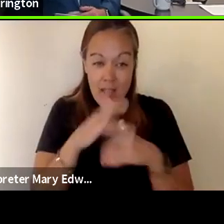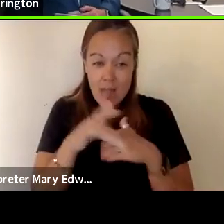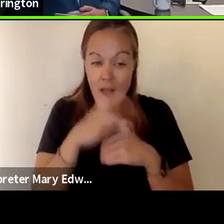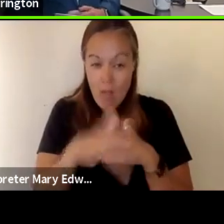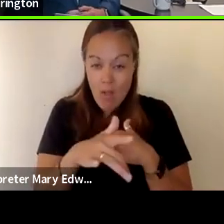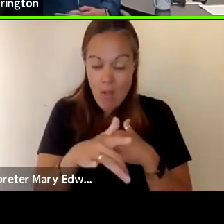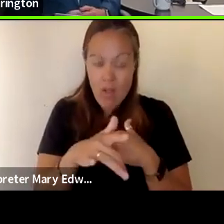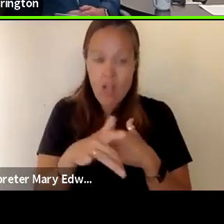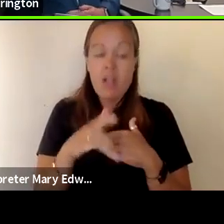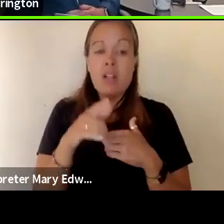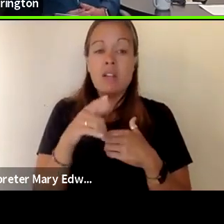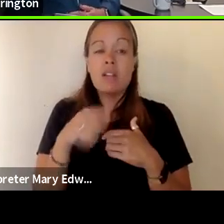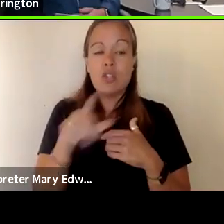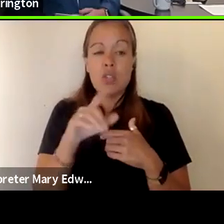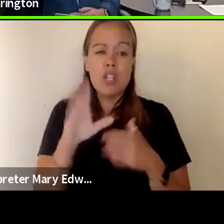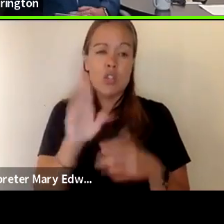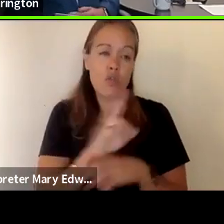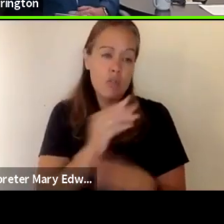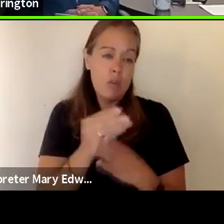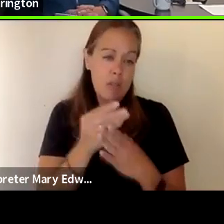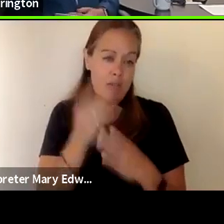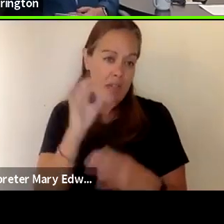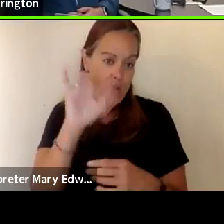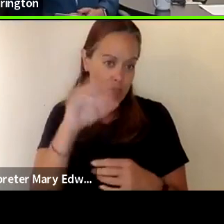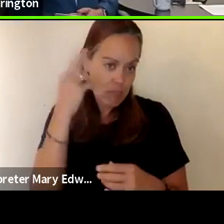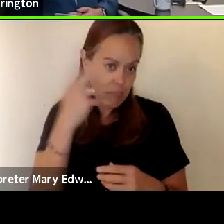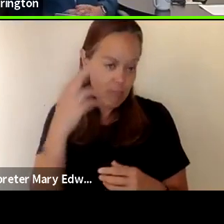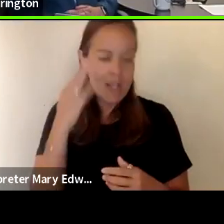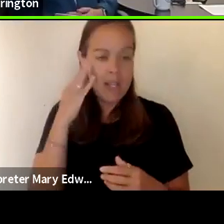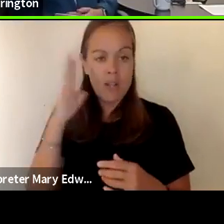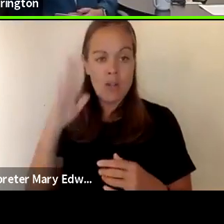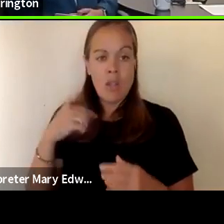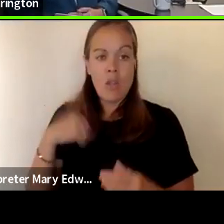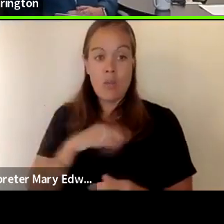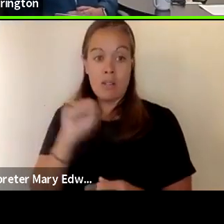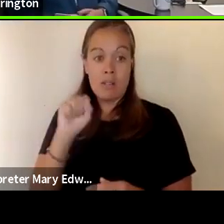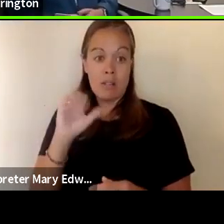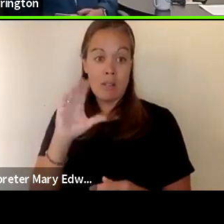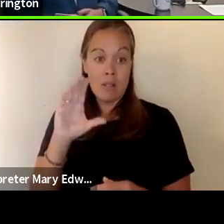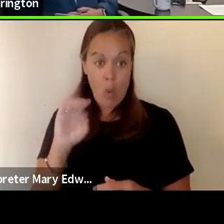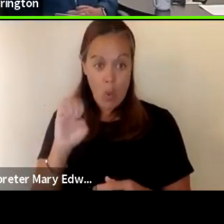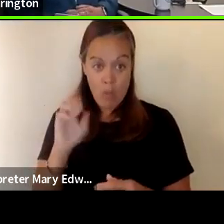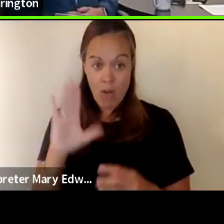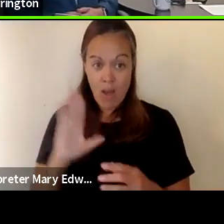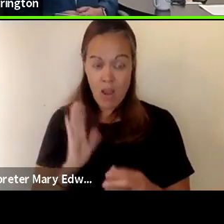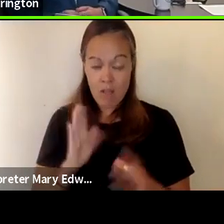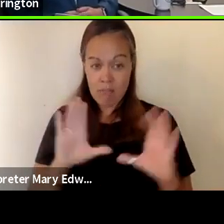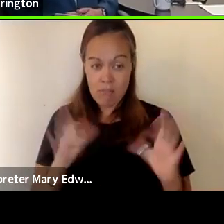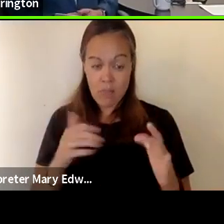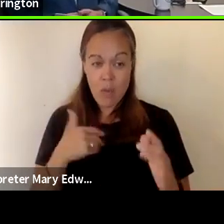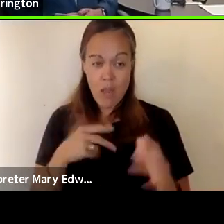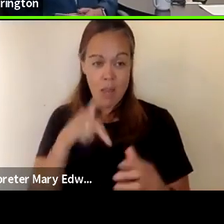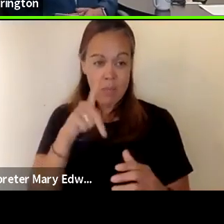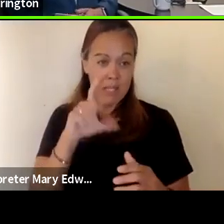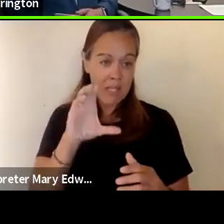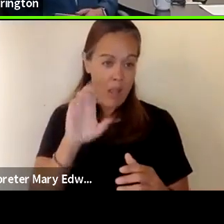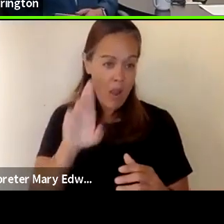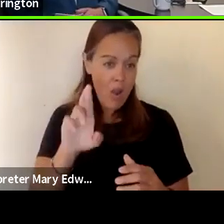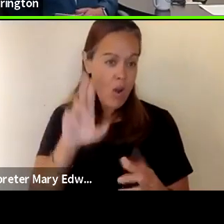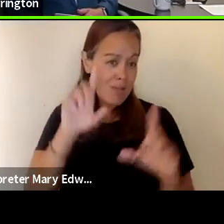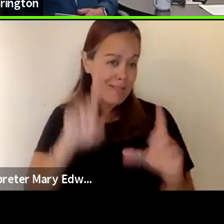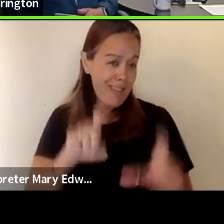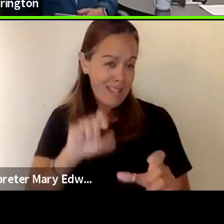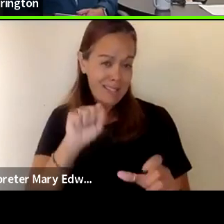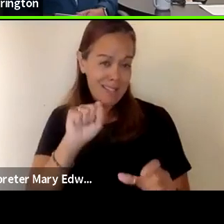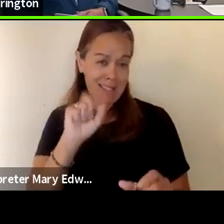and you can use your funds for that purpose i know that we at sco for our classes we have our pcr testing kits ready